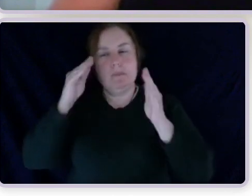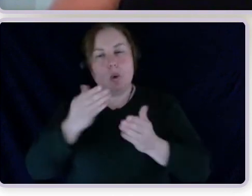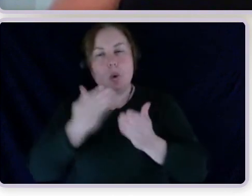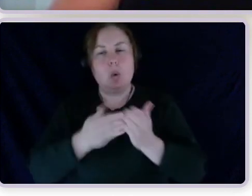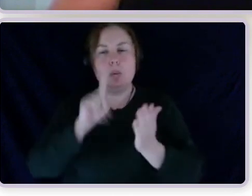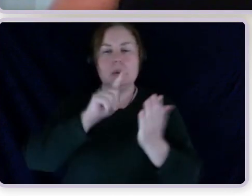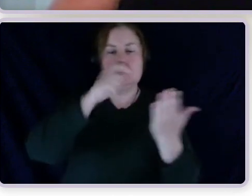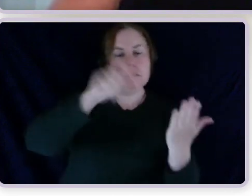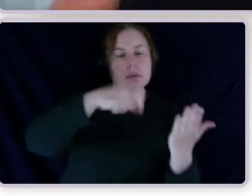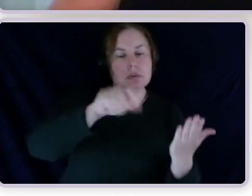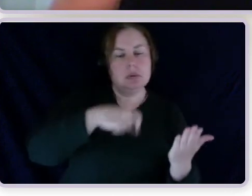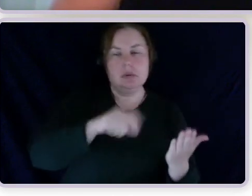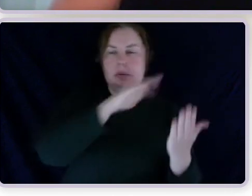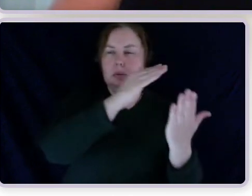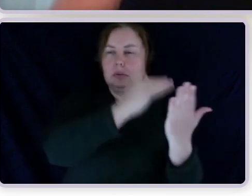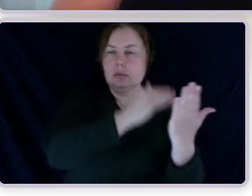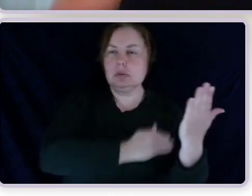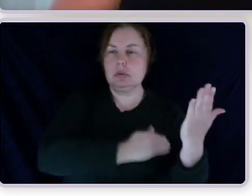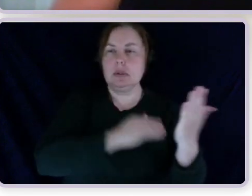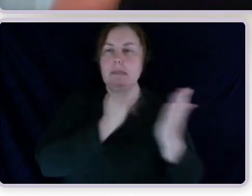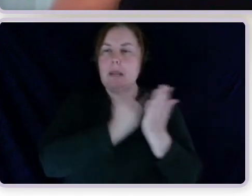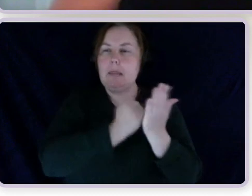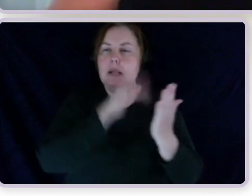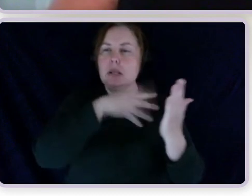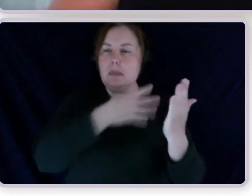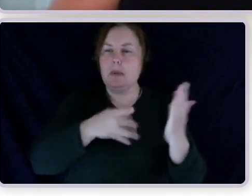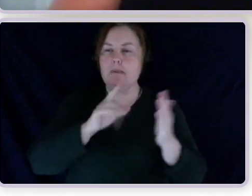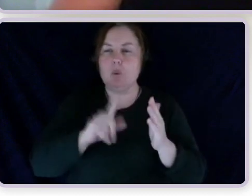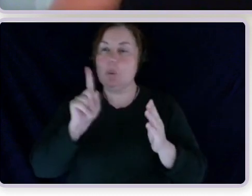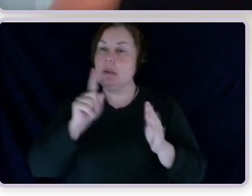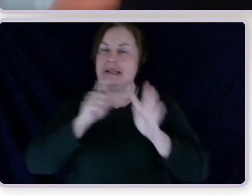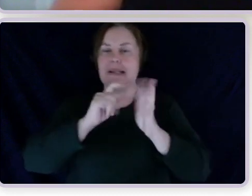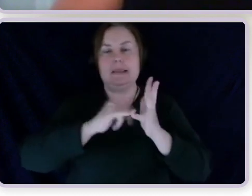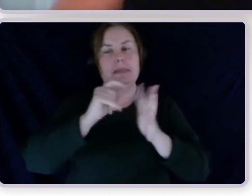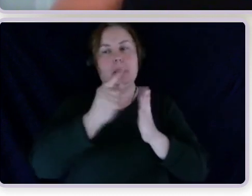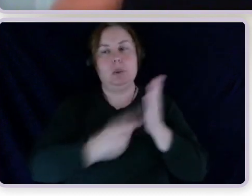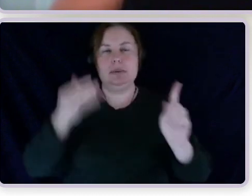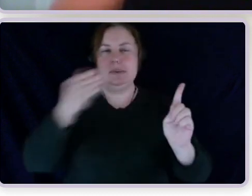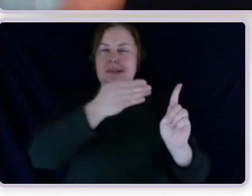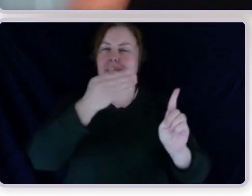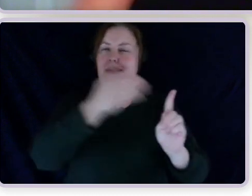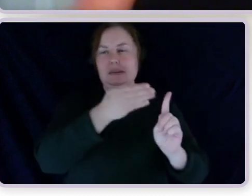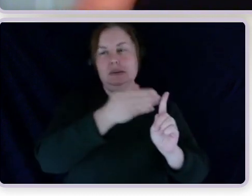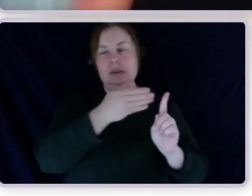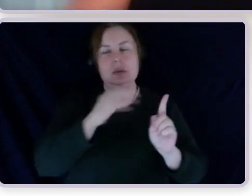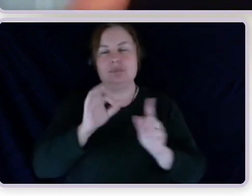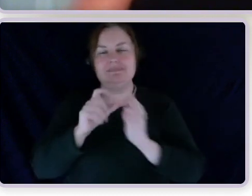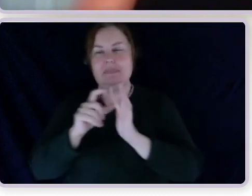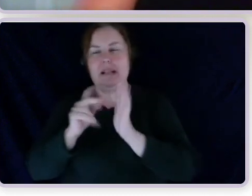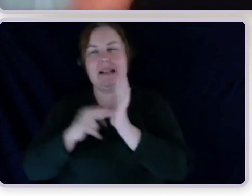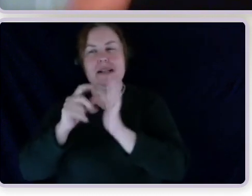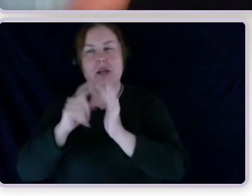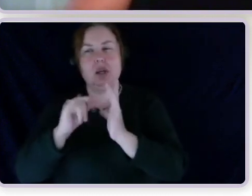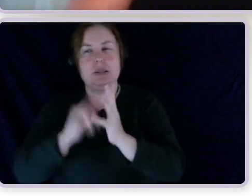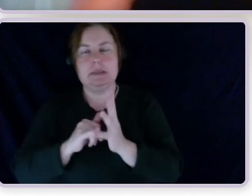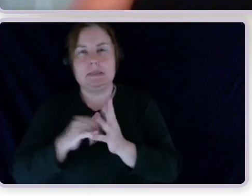on the impairment tables for the DSP. And that said, I mean, I doubt it's something that we're ever going to